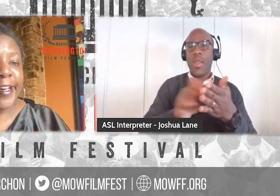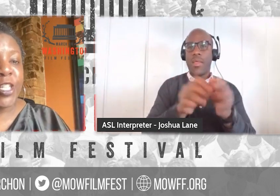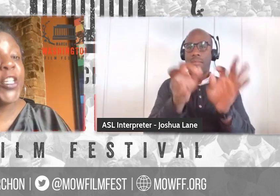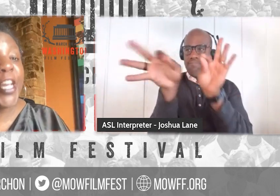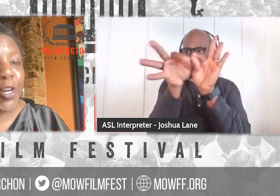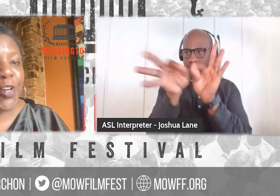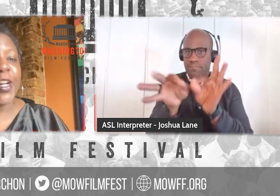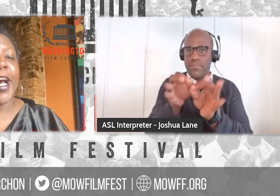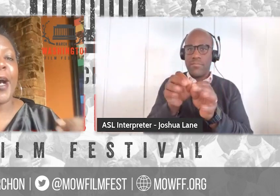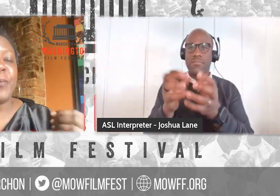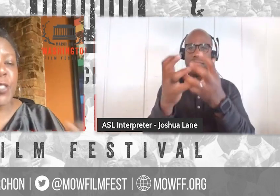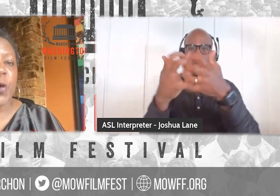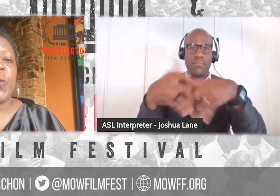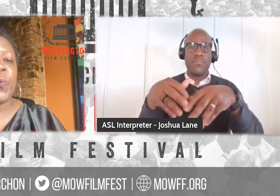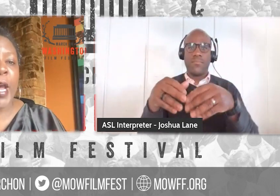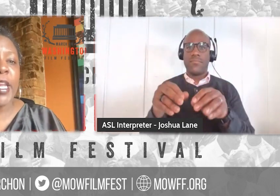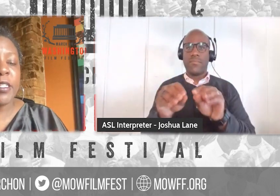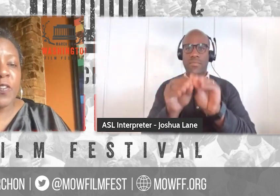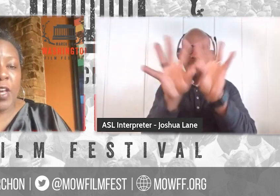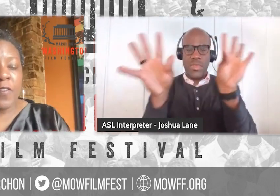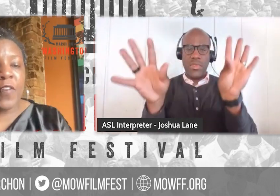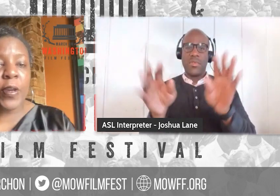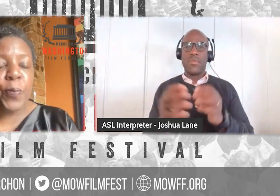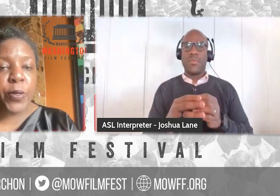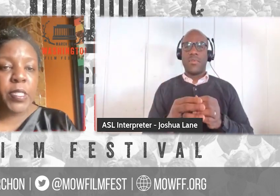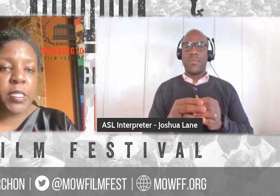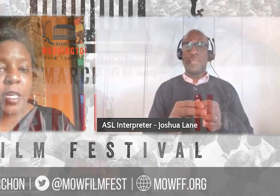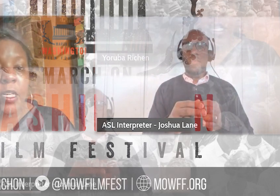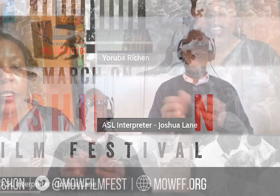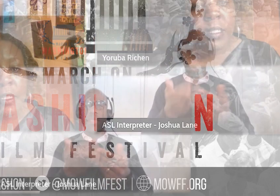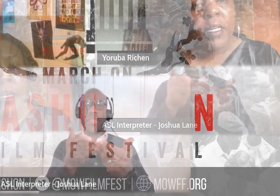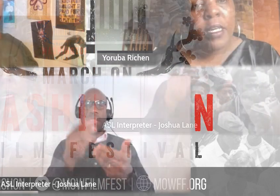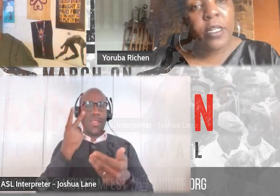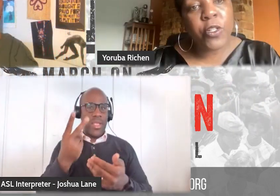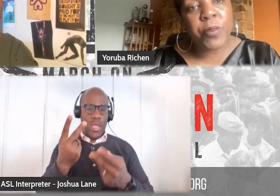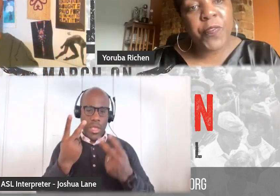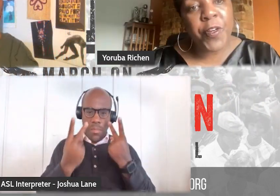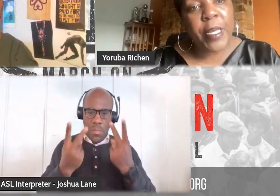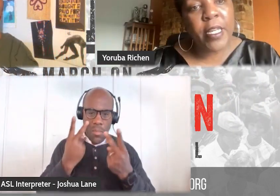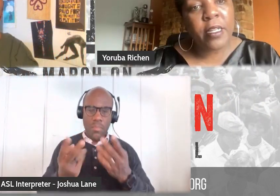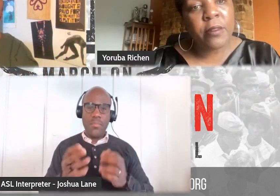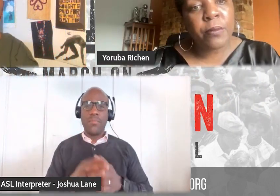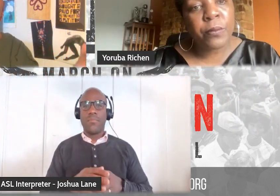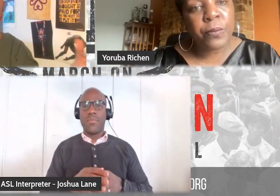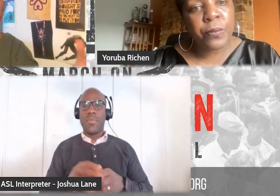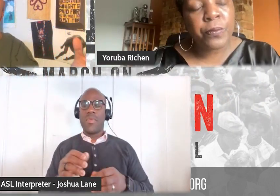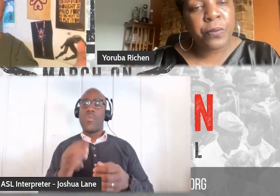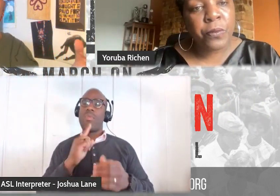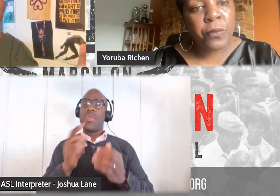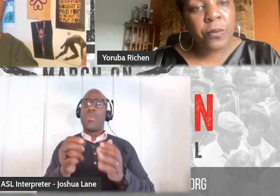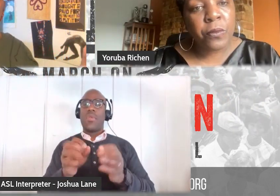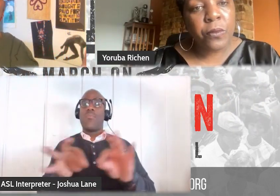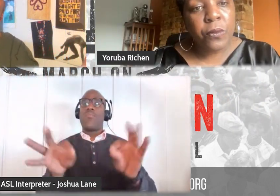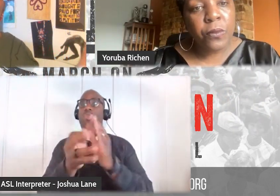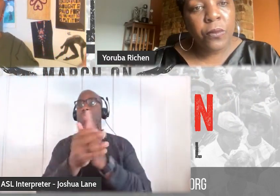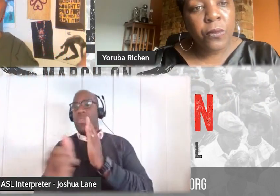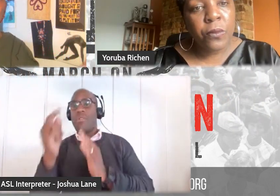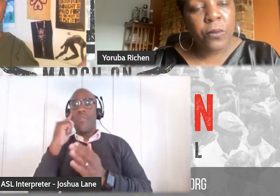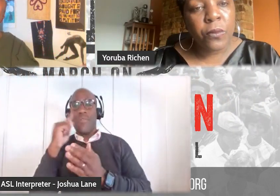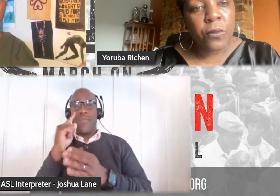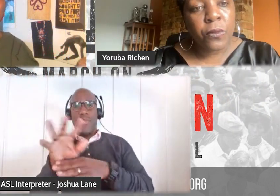be clear. Um, so writing is a very important skill in terms of film. And I can see how the